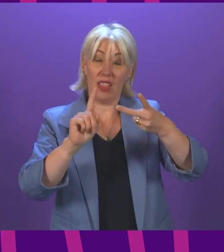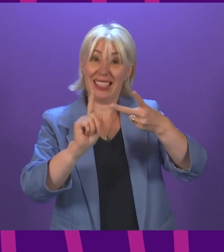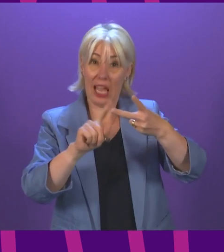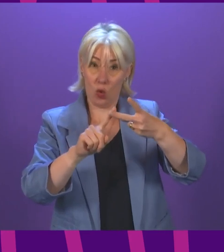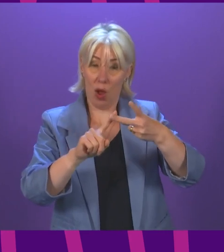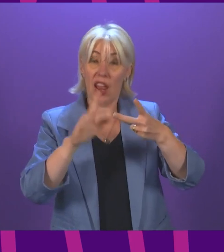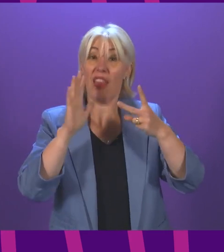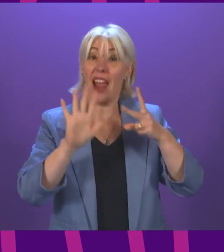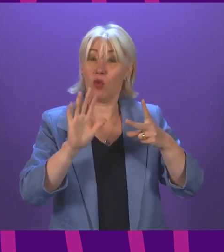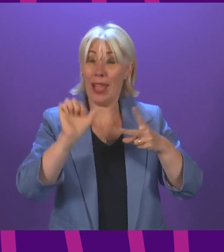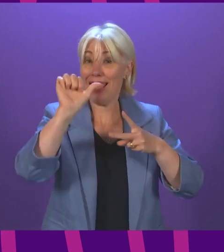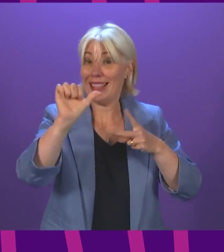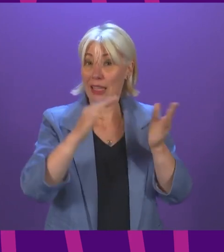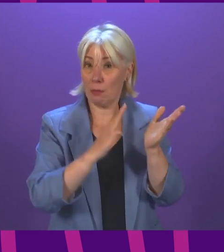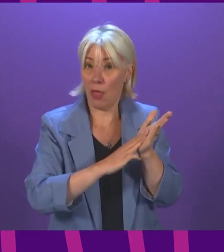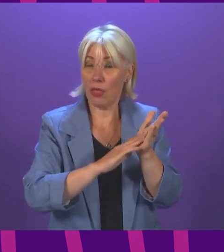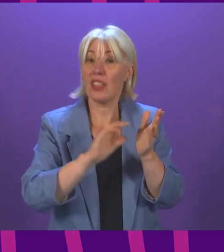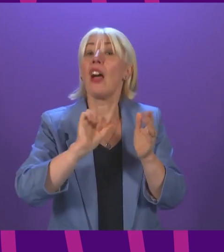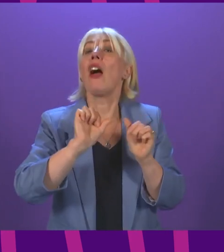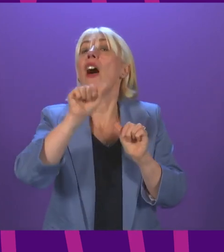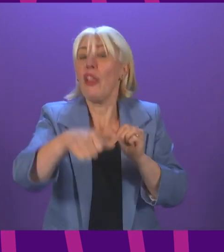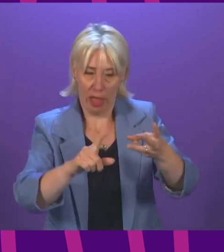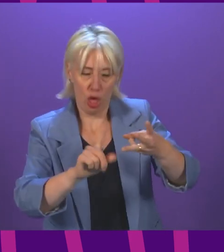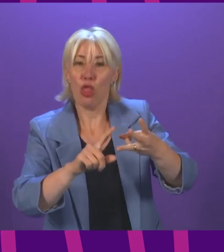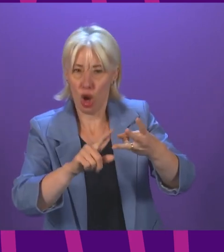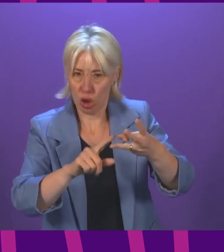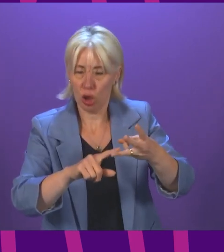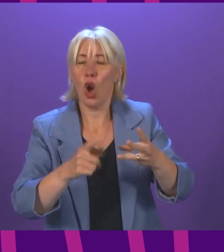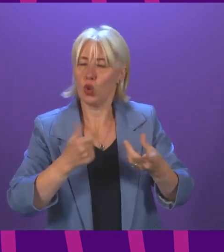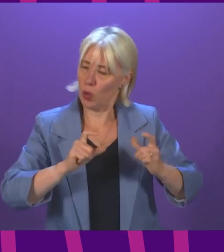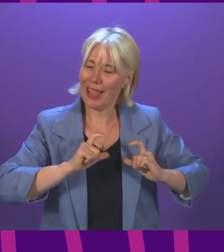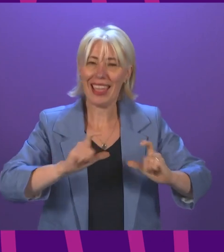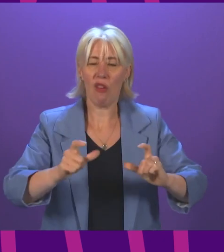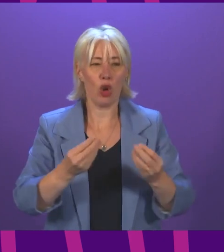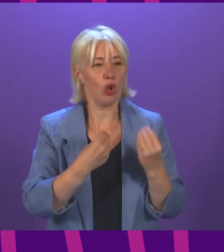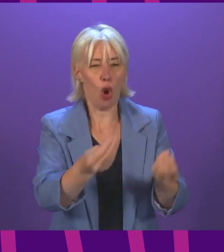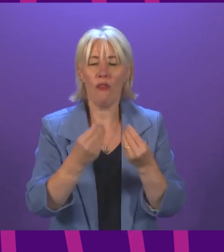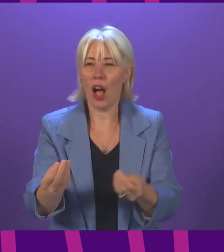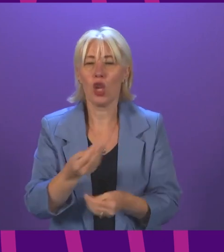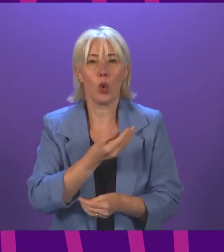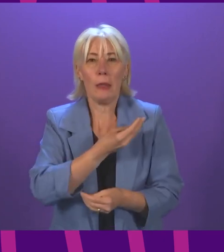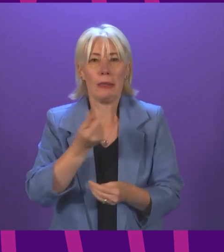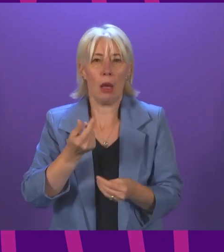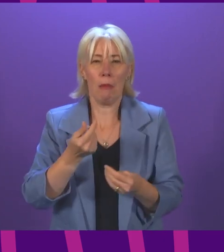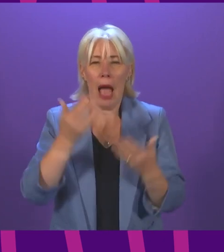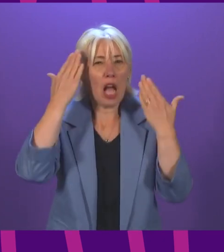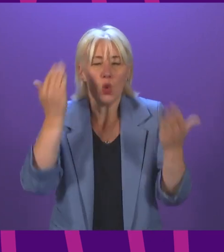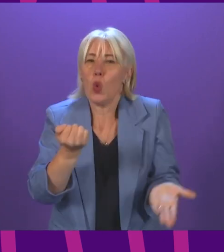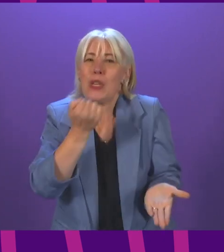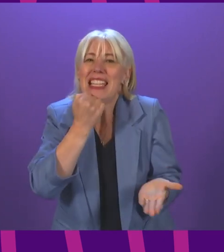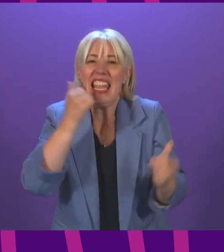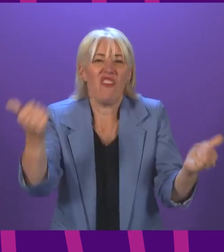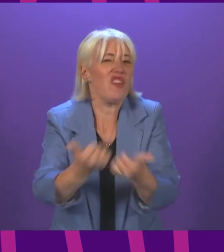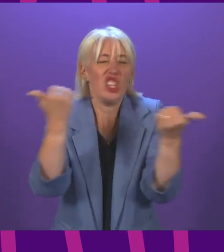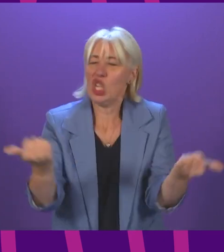the second dose. So we will continue to offer that. I suppose it's not possible in some respects to have a definitive completion